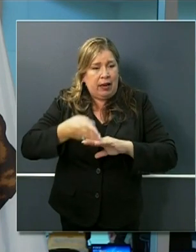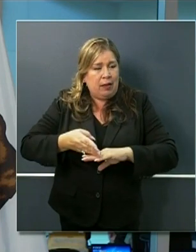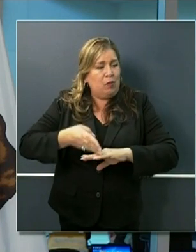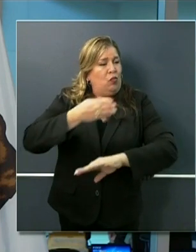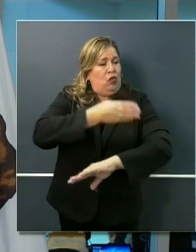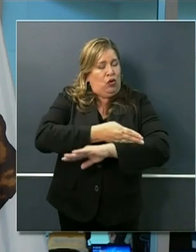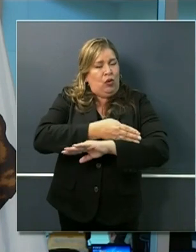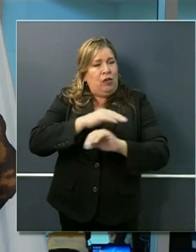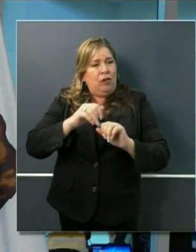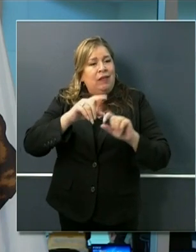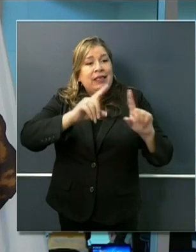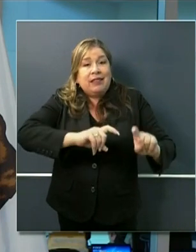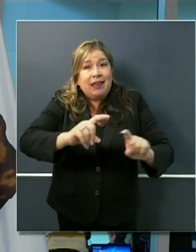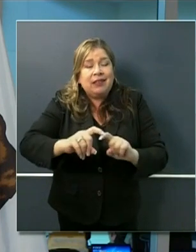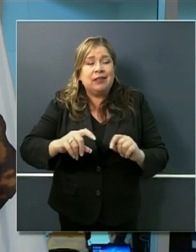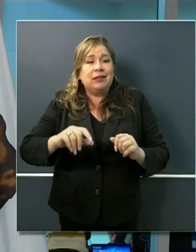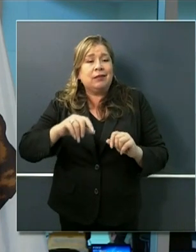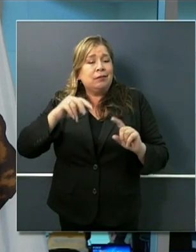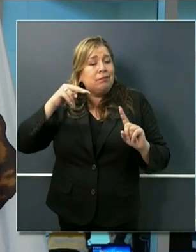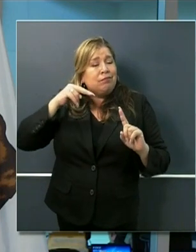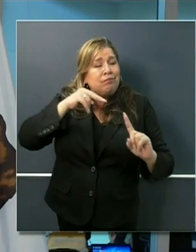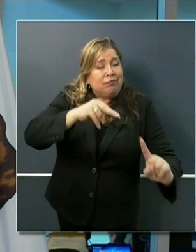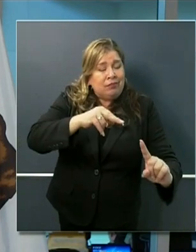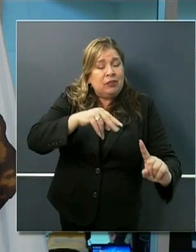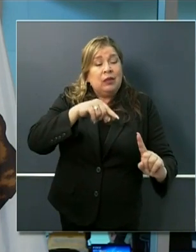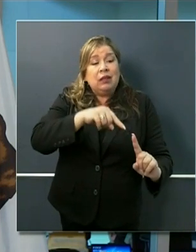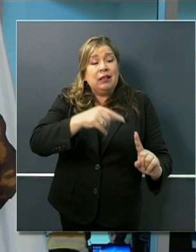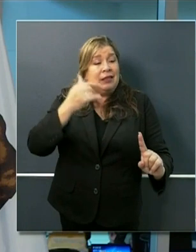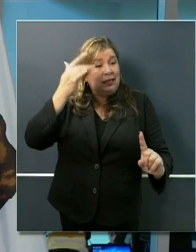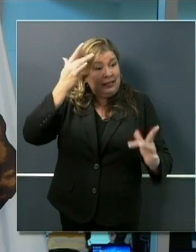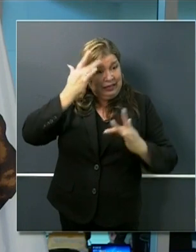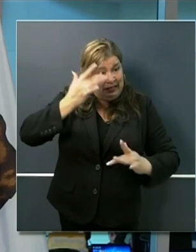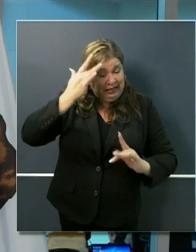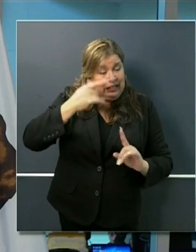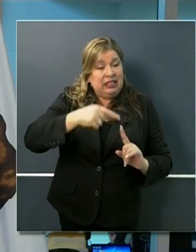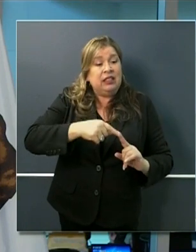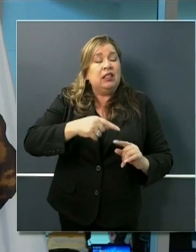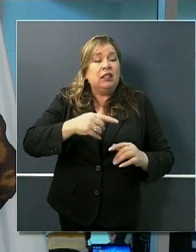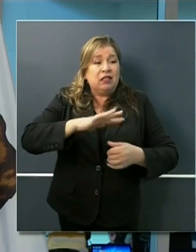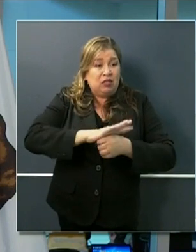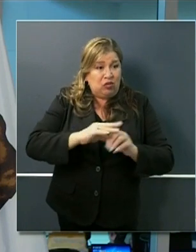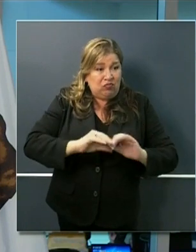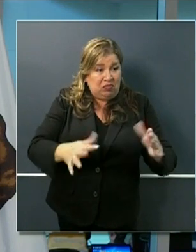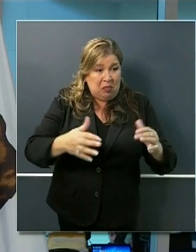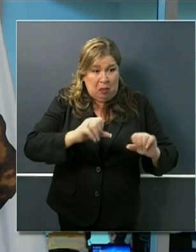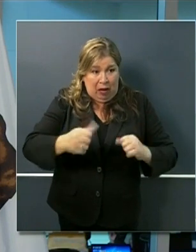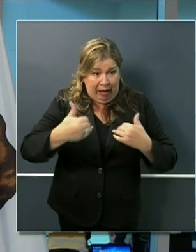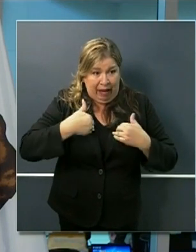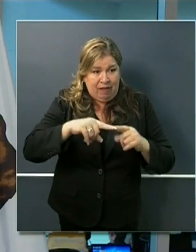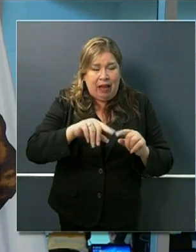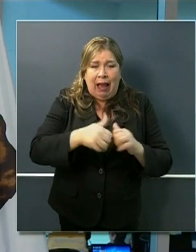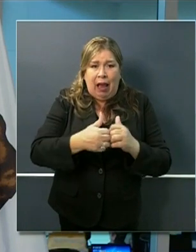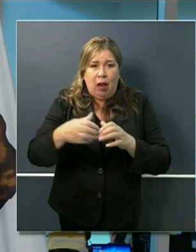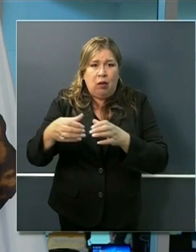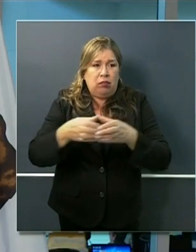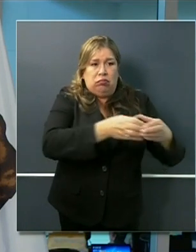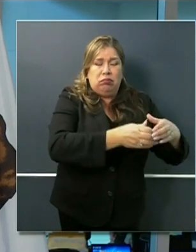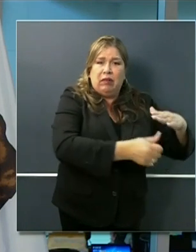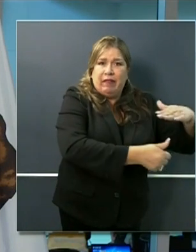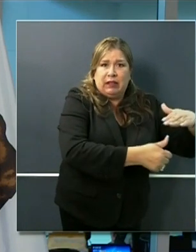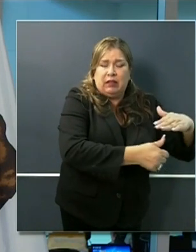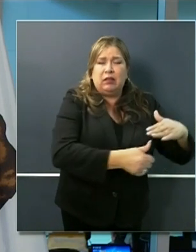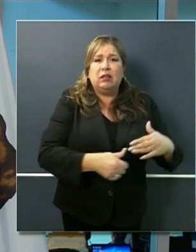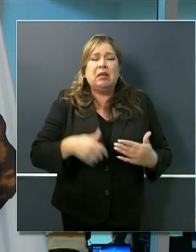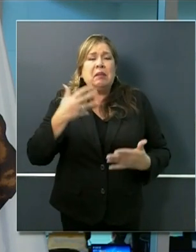tracing in our communities and supporting individuals who then might need to be separated for some time because they either have infection or